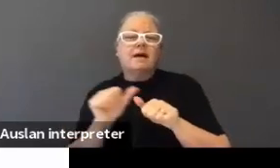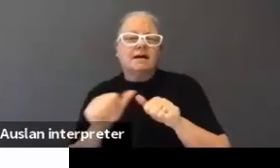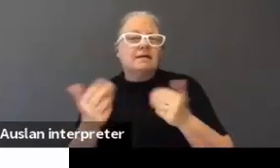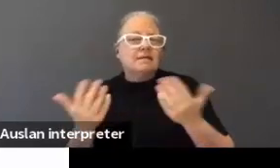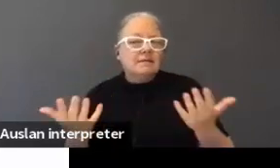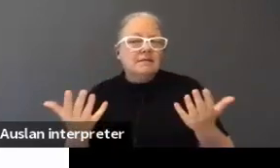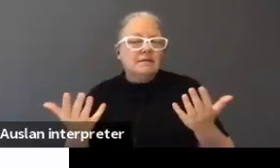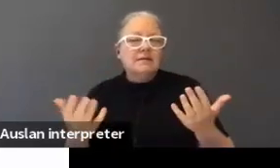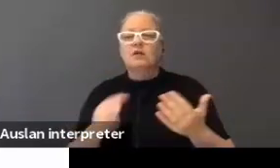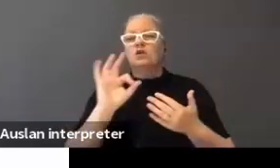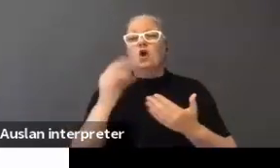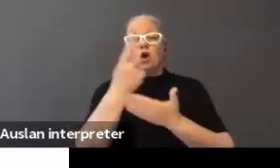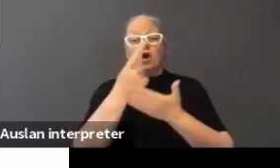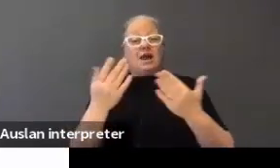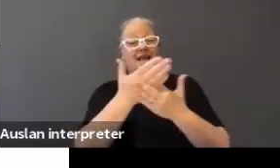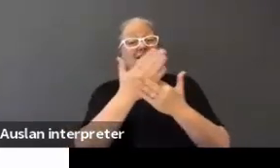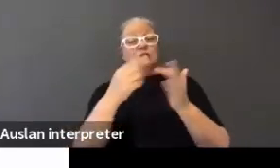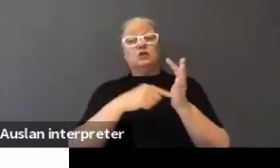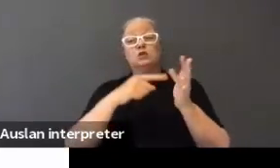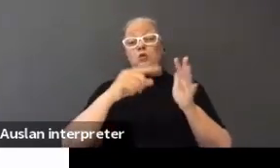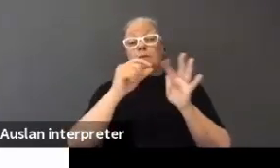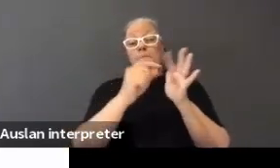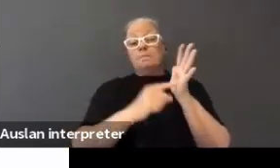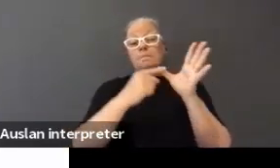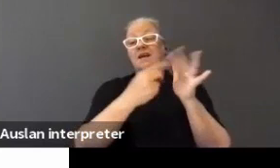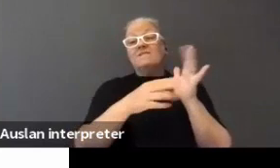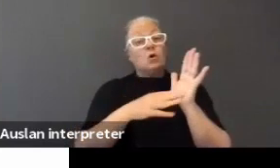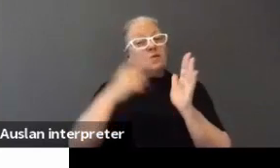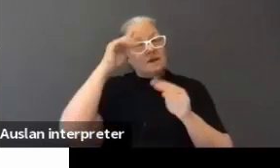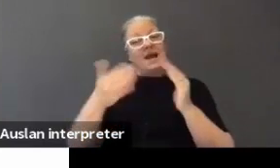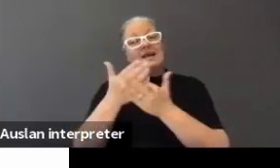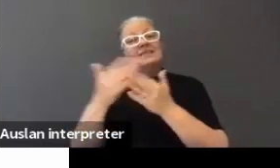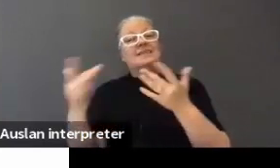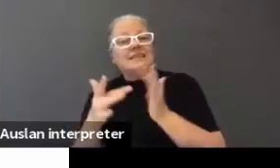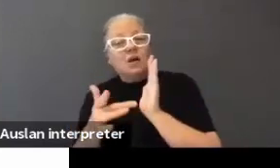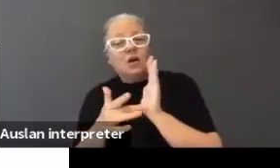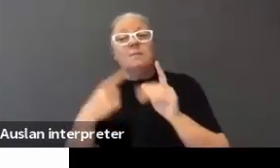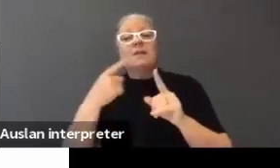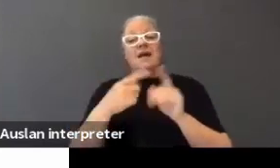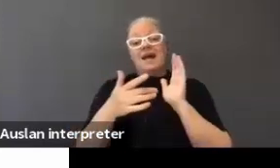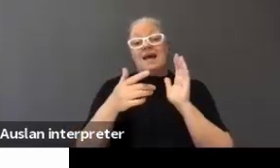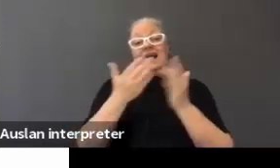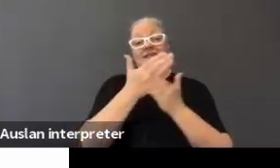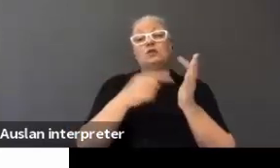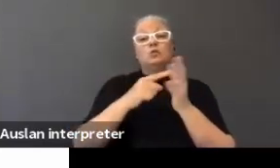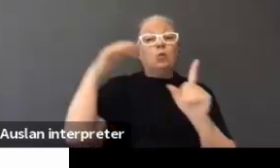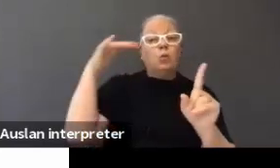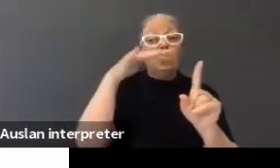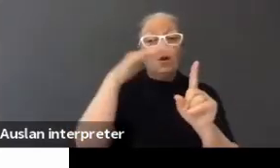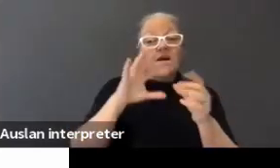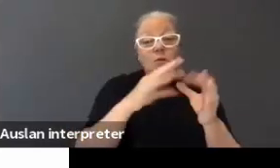platforms we have to look at, but access to technology. So, the access to Wi-Fi, access to